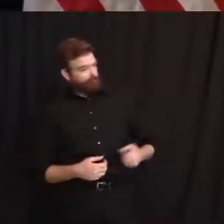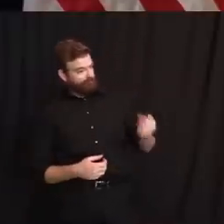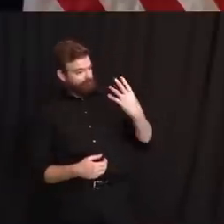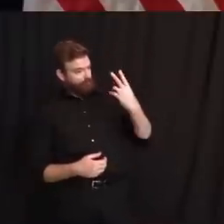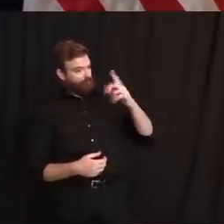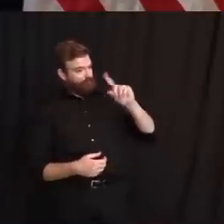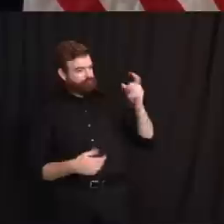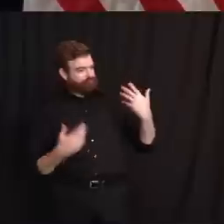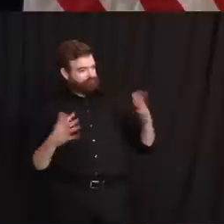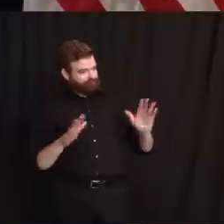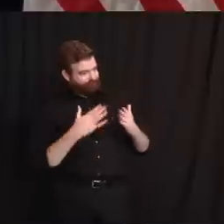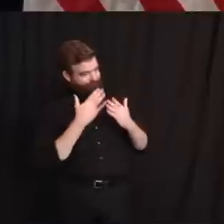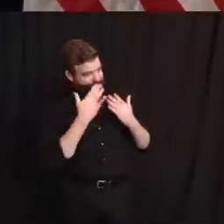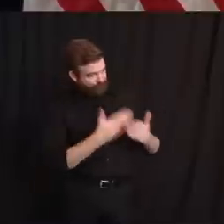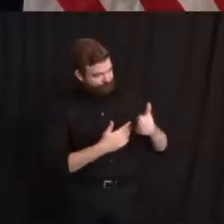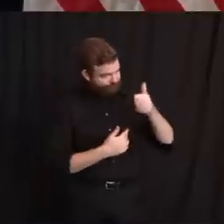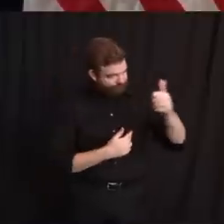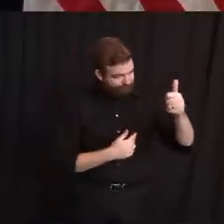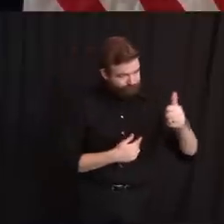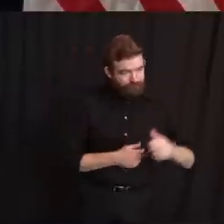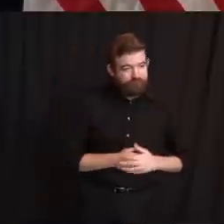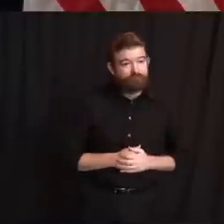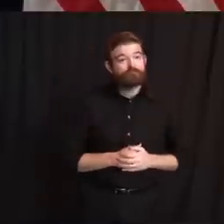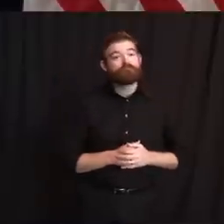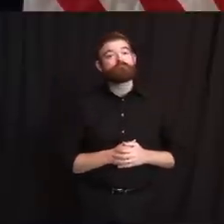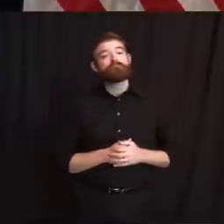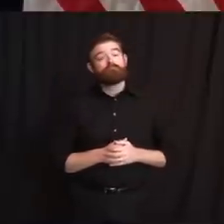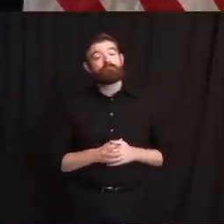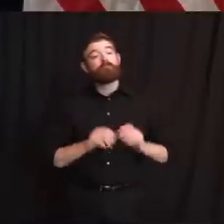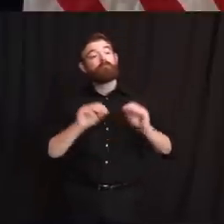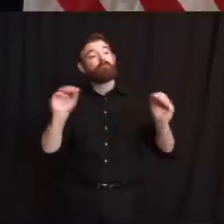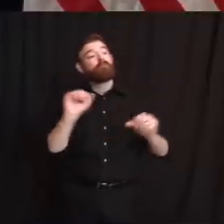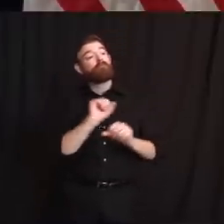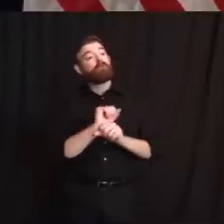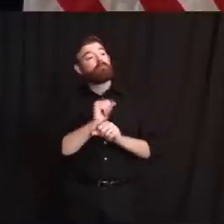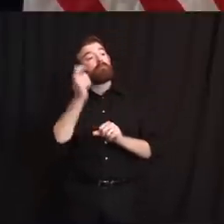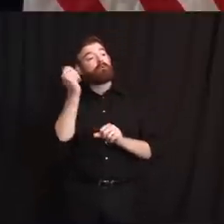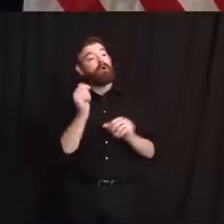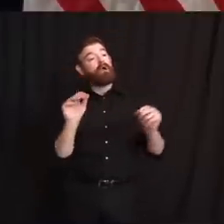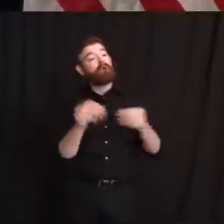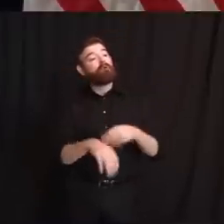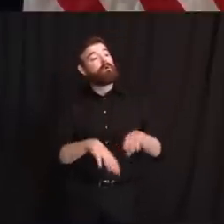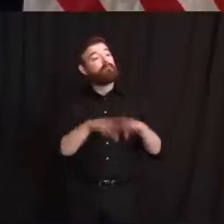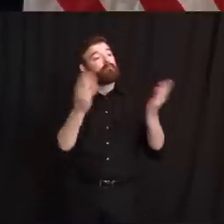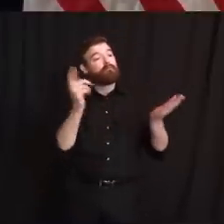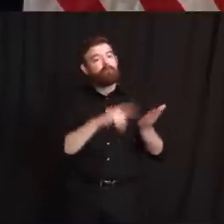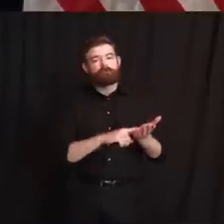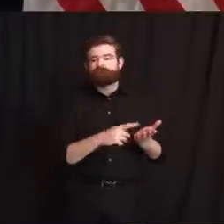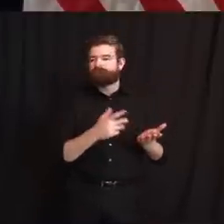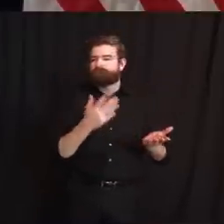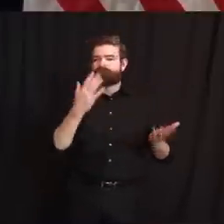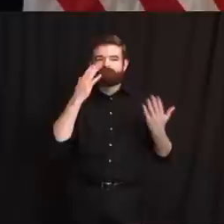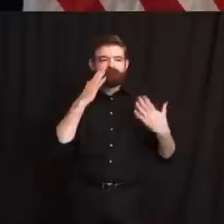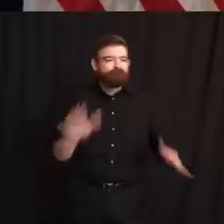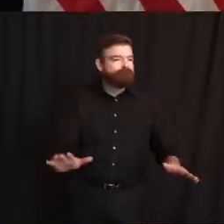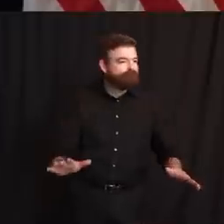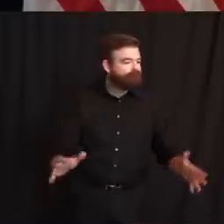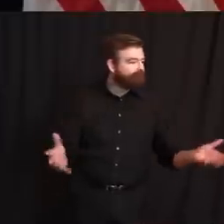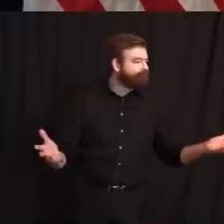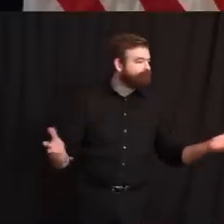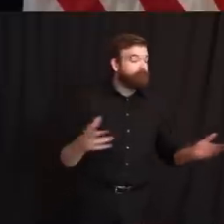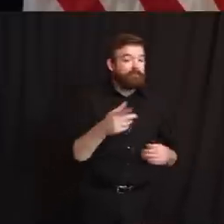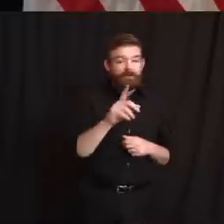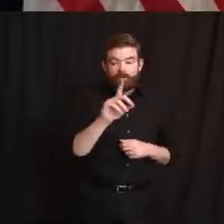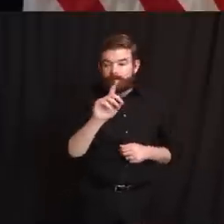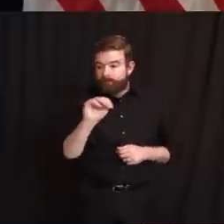unemployment offices. We promised you news. I don't have it yet on the Motor Vehicles Commission, but we will come back to that shortly. I believe, Matt, short-term rentals is a